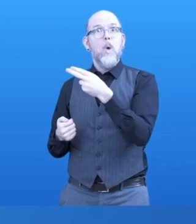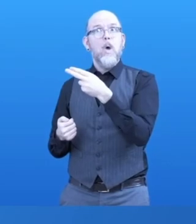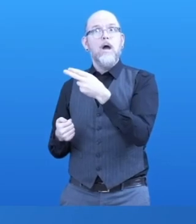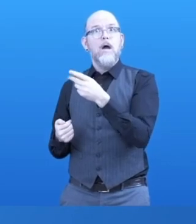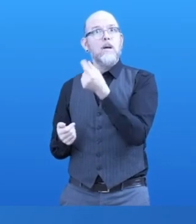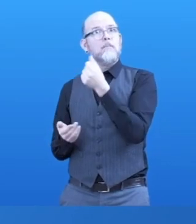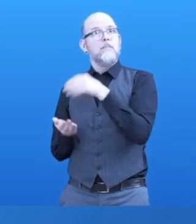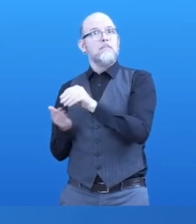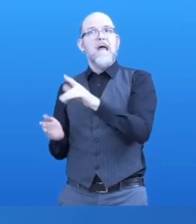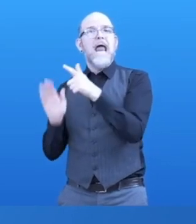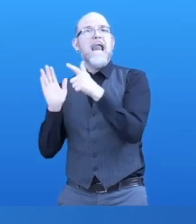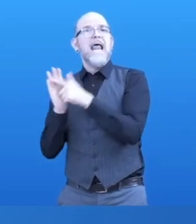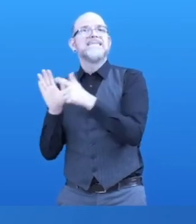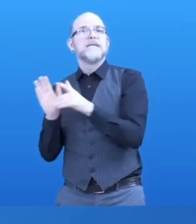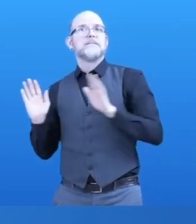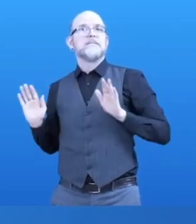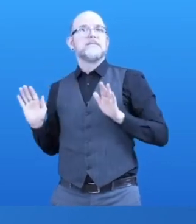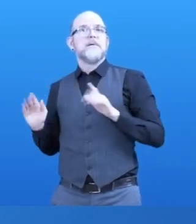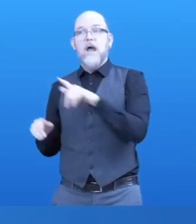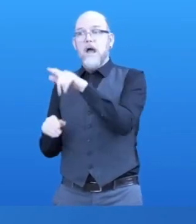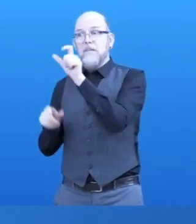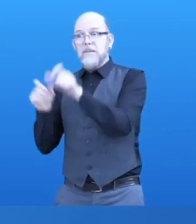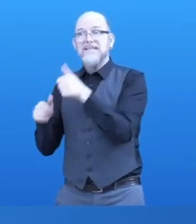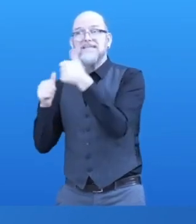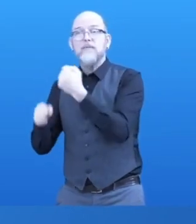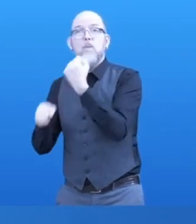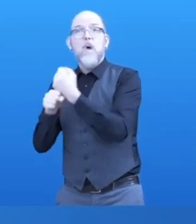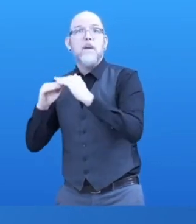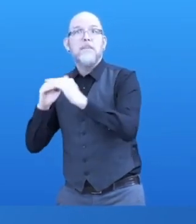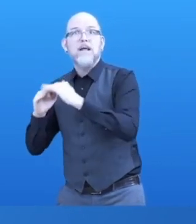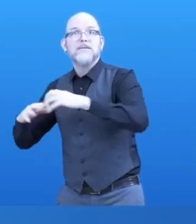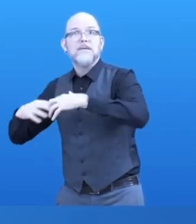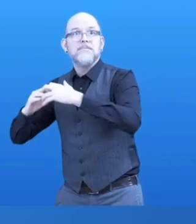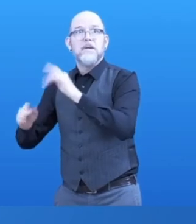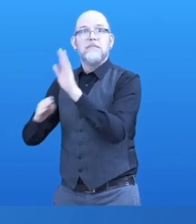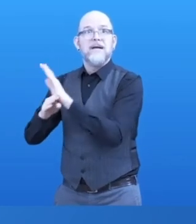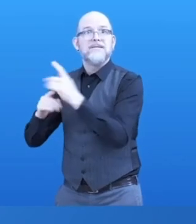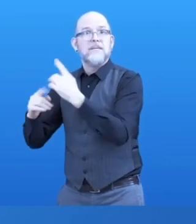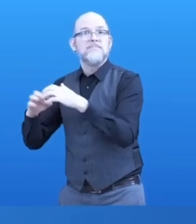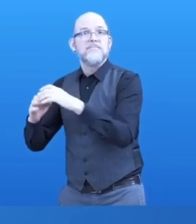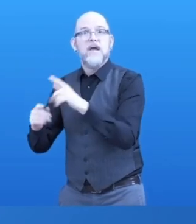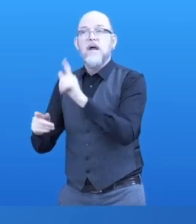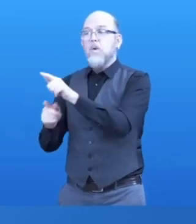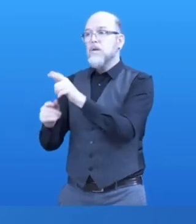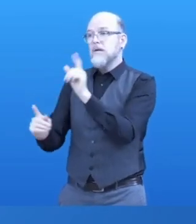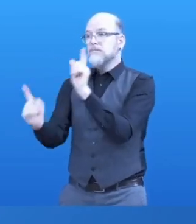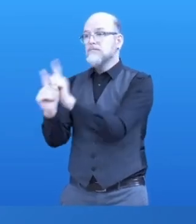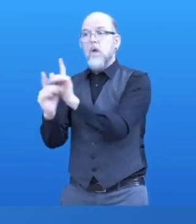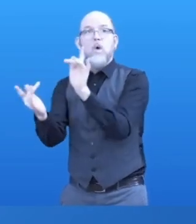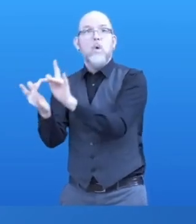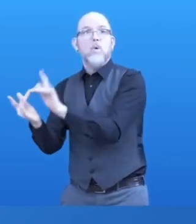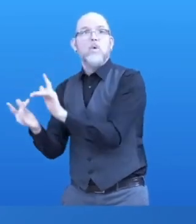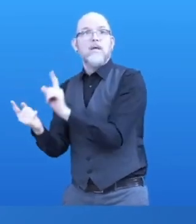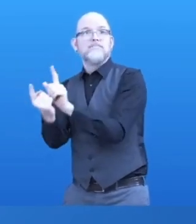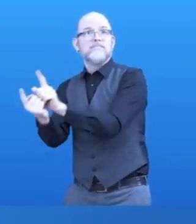With this scenario, every single year, 100,000 blind people in low-income countries could access state-of-the-art braille technology.